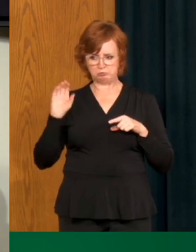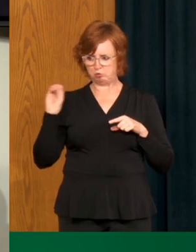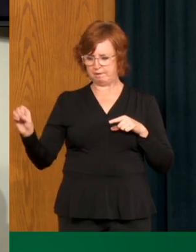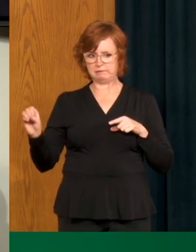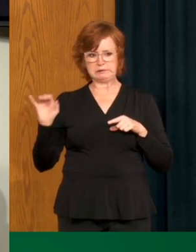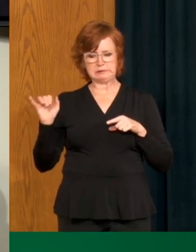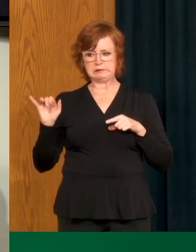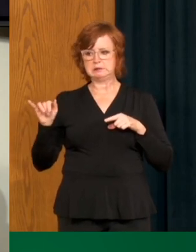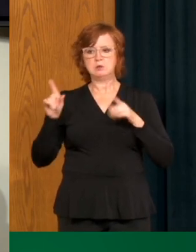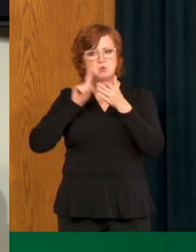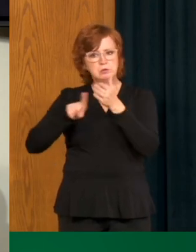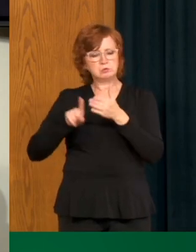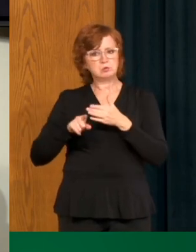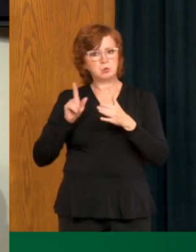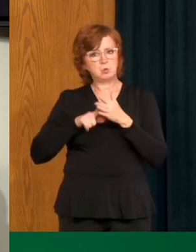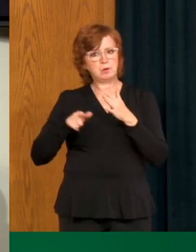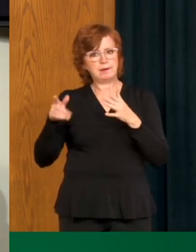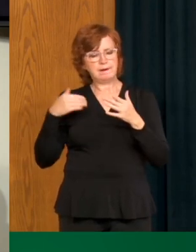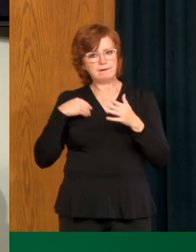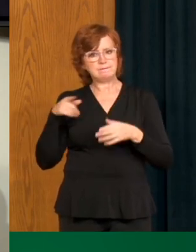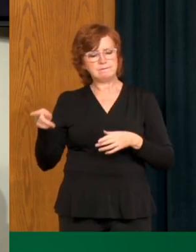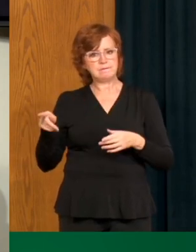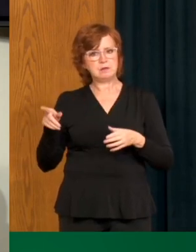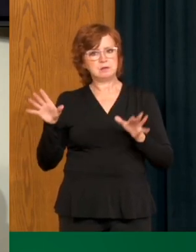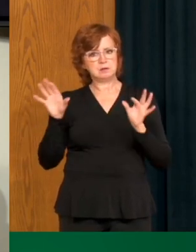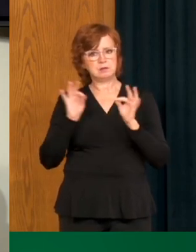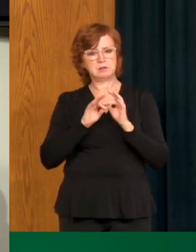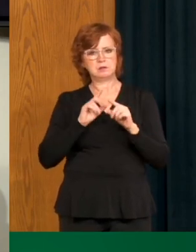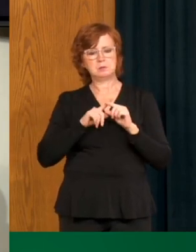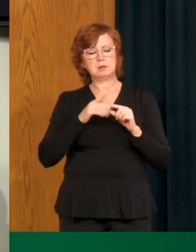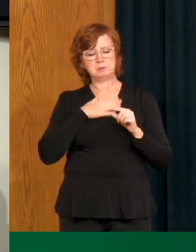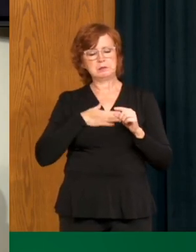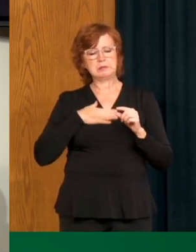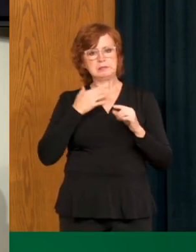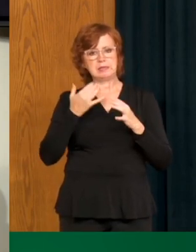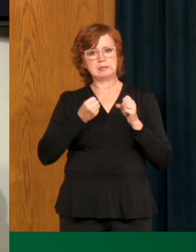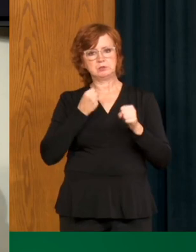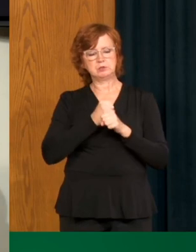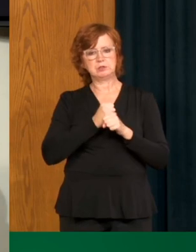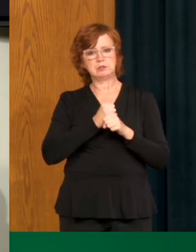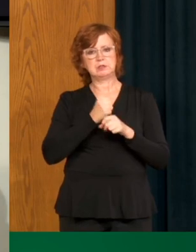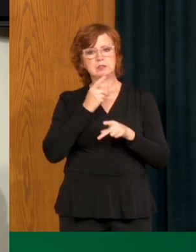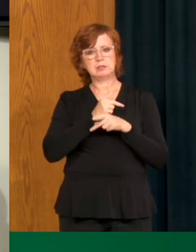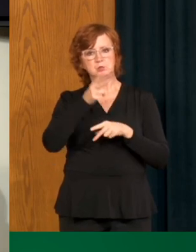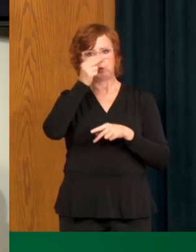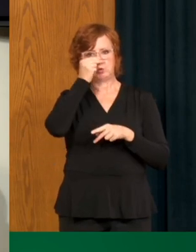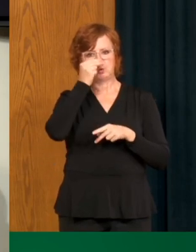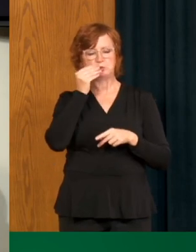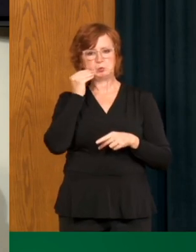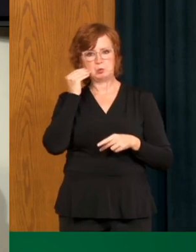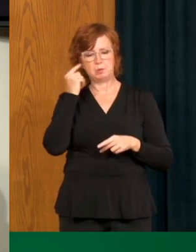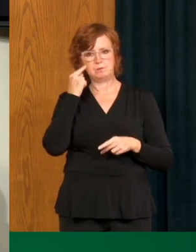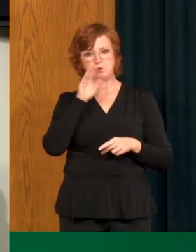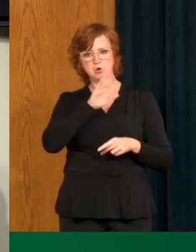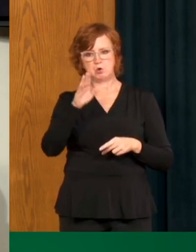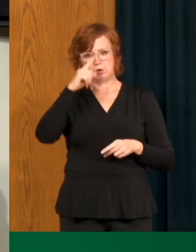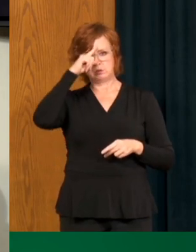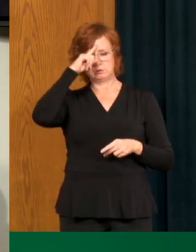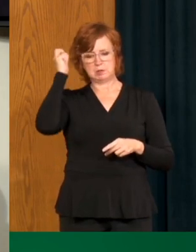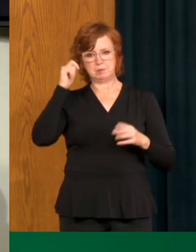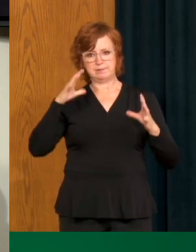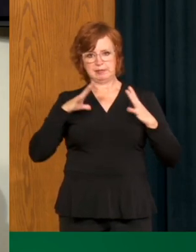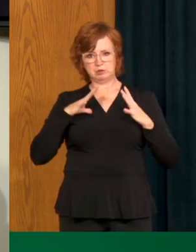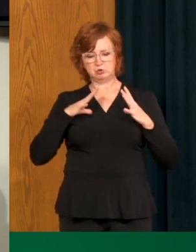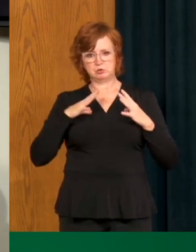I think those, those are essential, but I think this is the year to, uh, stay closer to home for your holiday and, and keep your, uh,